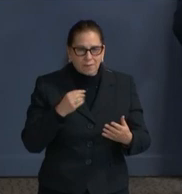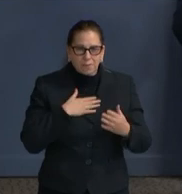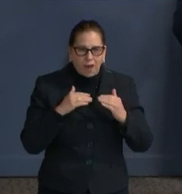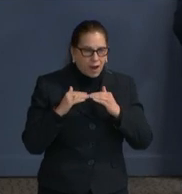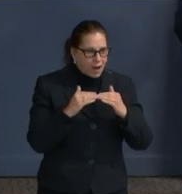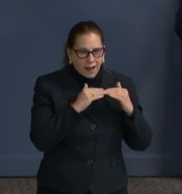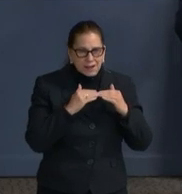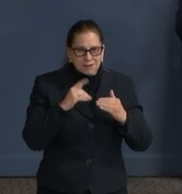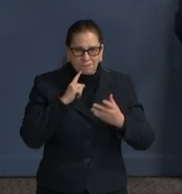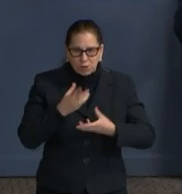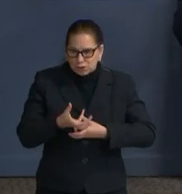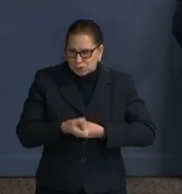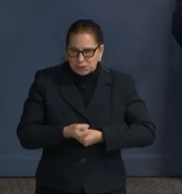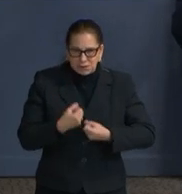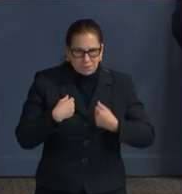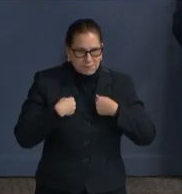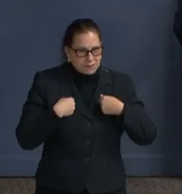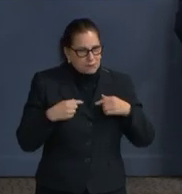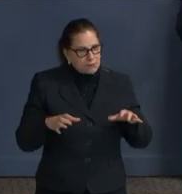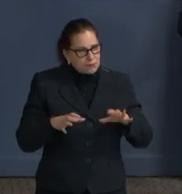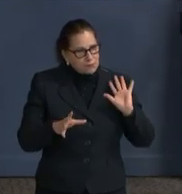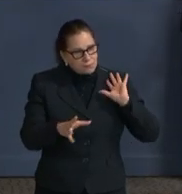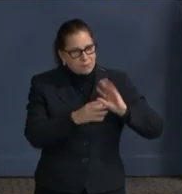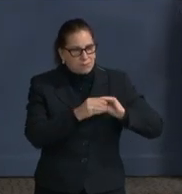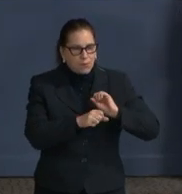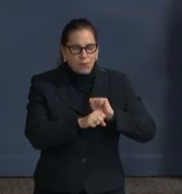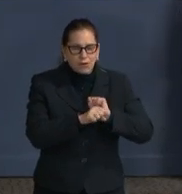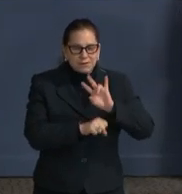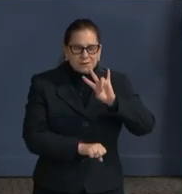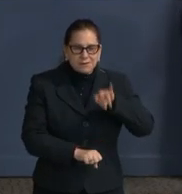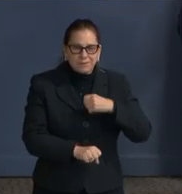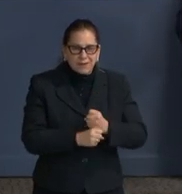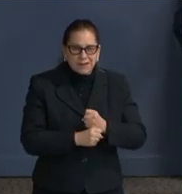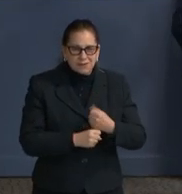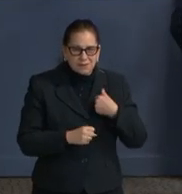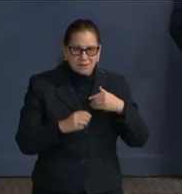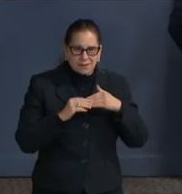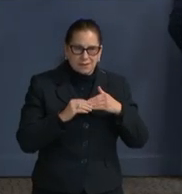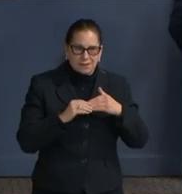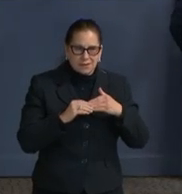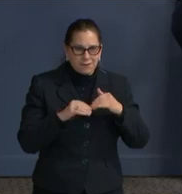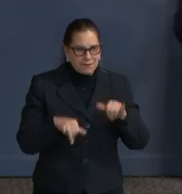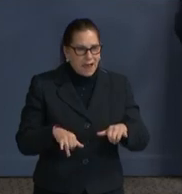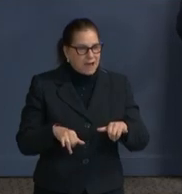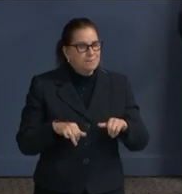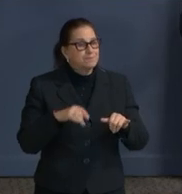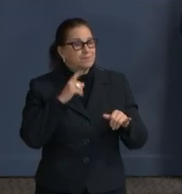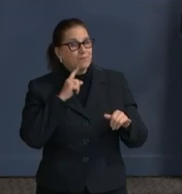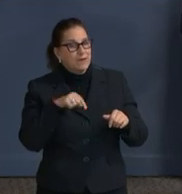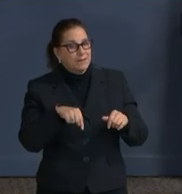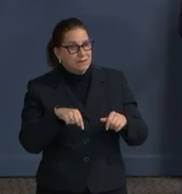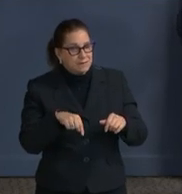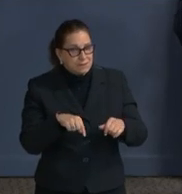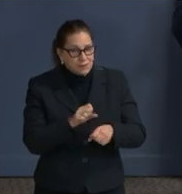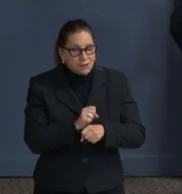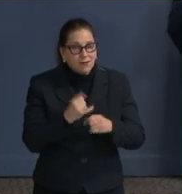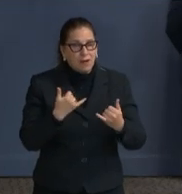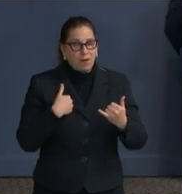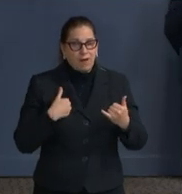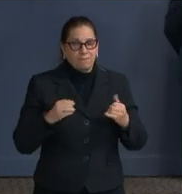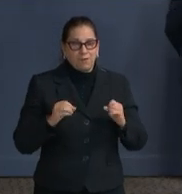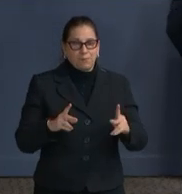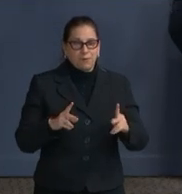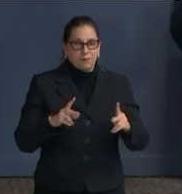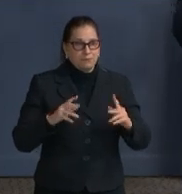trusting in me for these seven years and helping me lead this organization and the opportunities that have been put in front of me by my